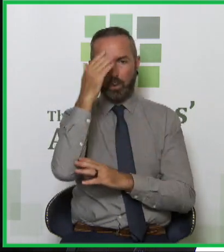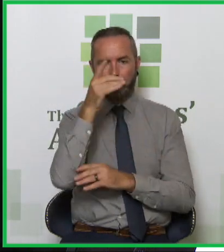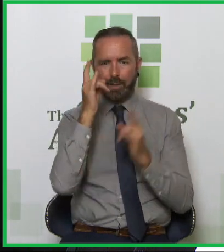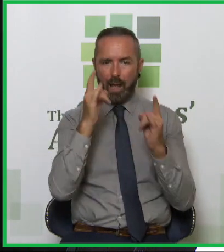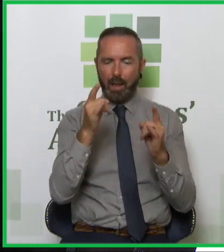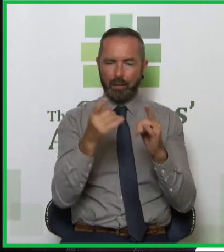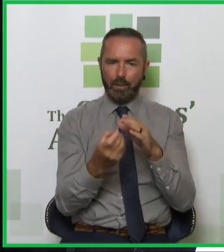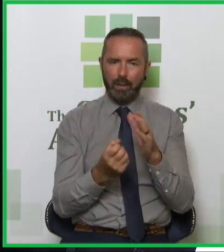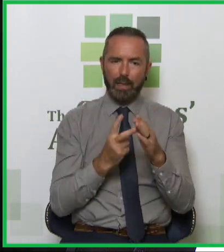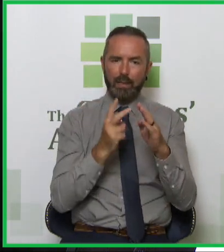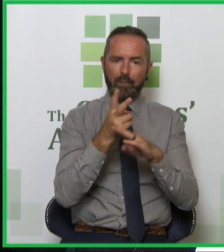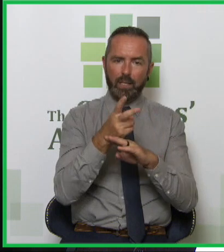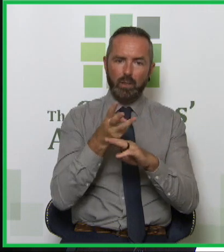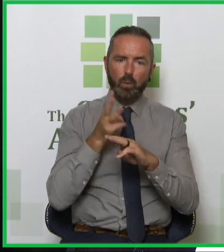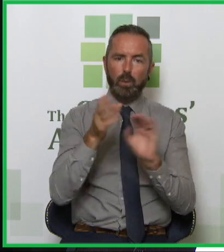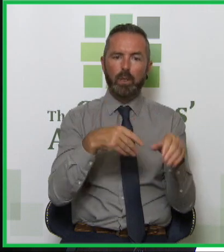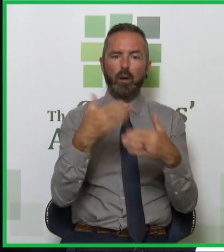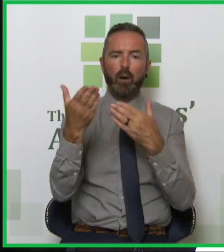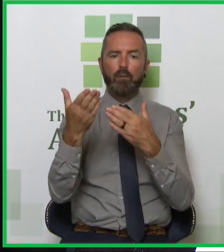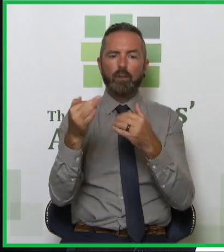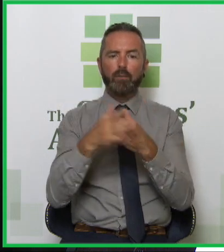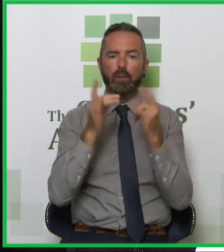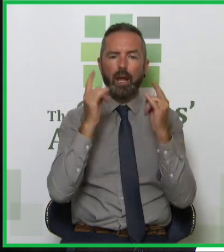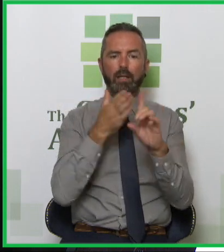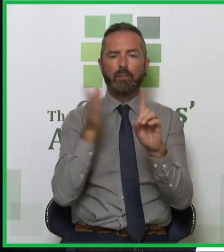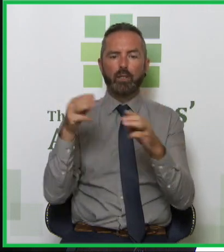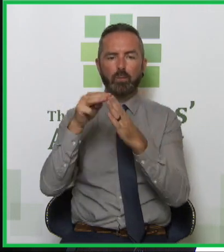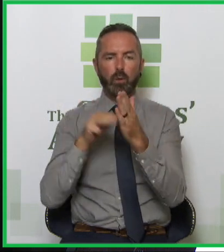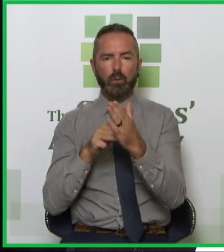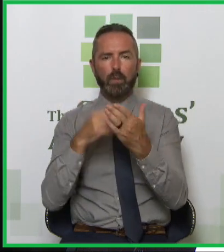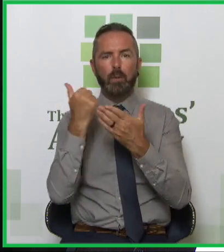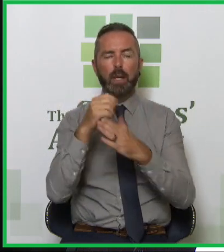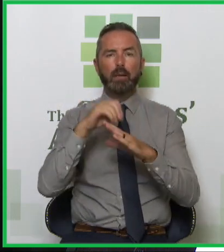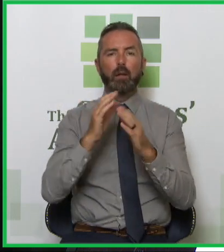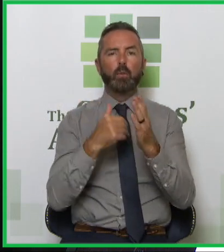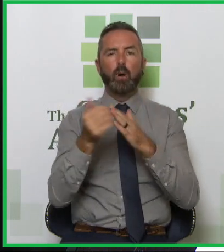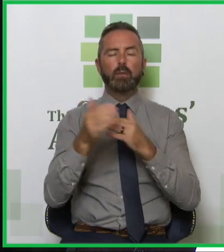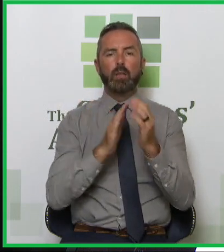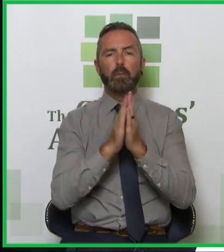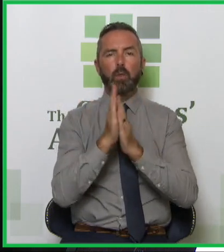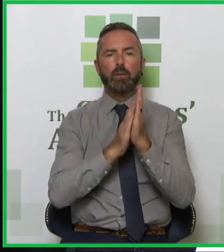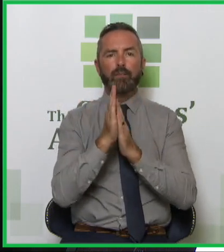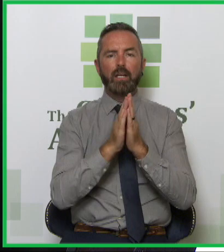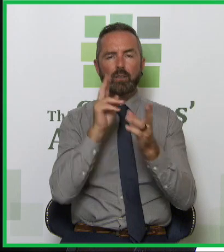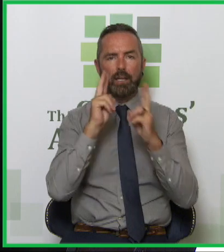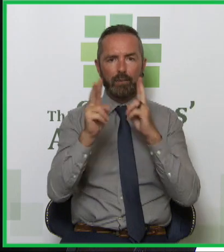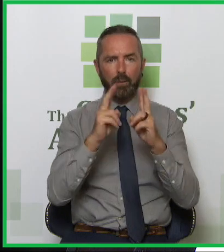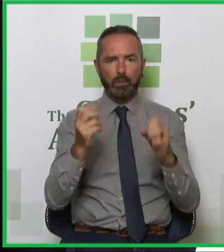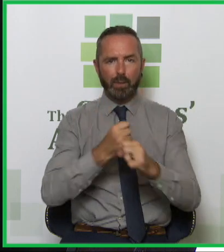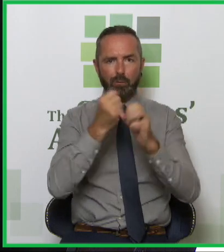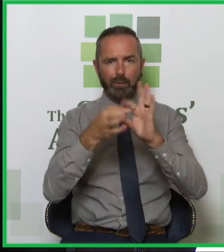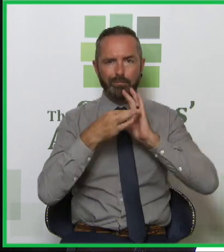that will be offered for the health diversion program. And it's based on motivational interviewing. So it's a collaborative conversation